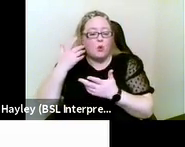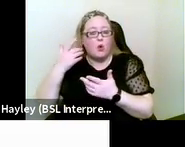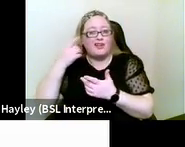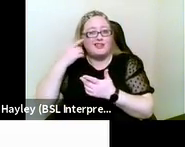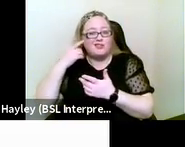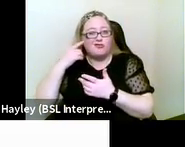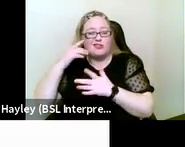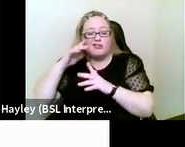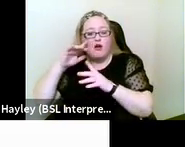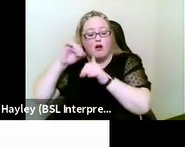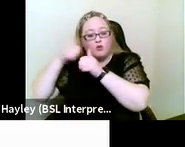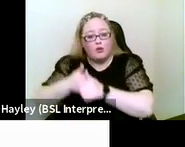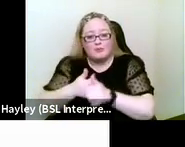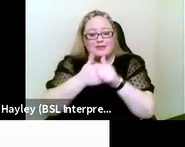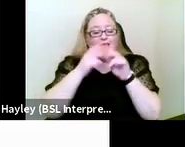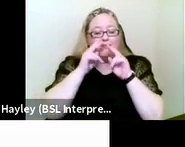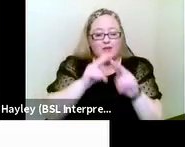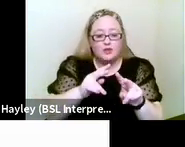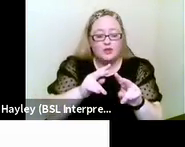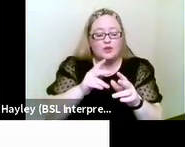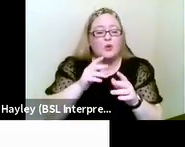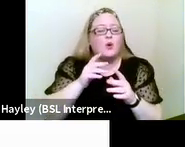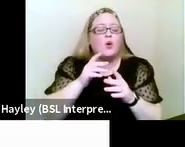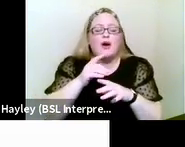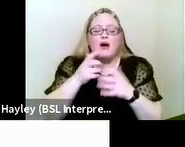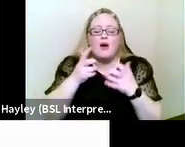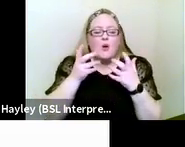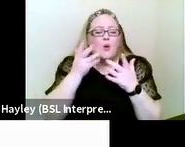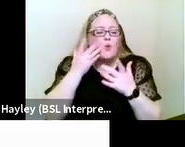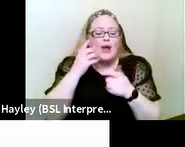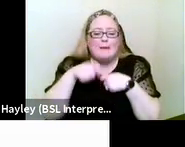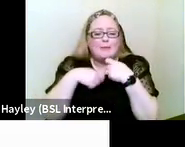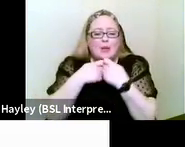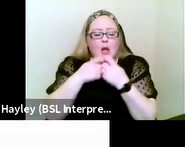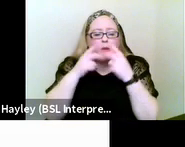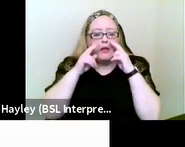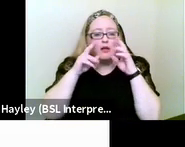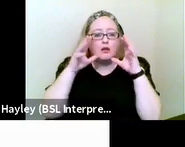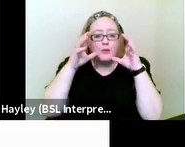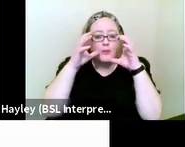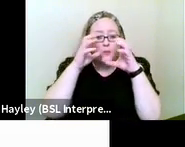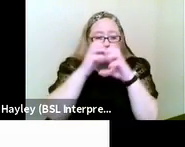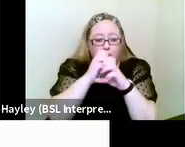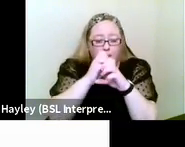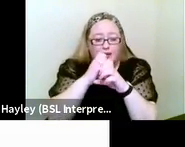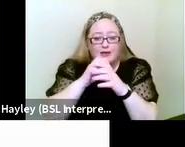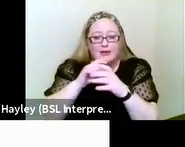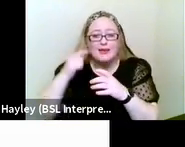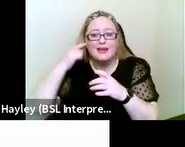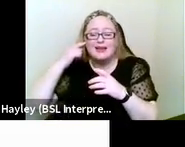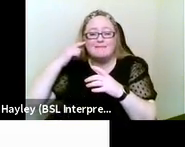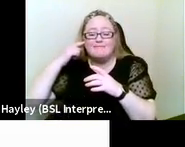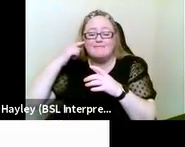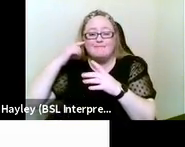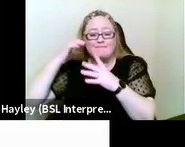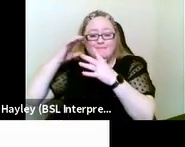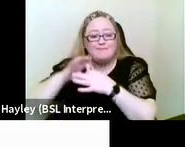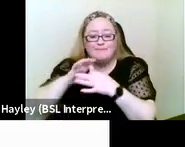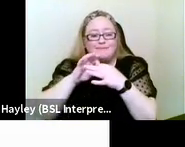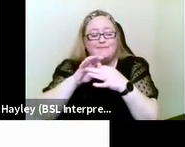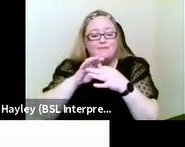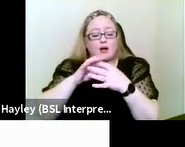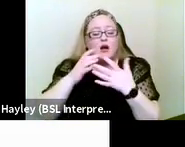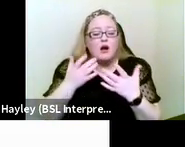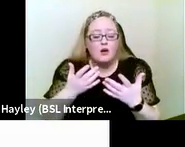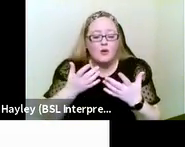that difficulty compensating happens? My own research identifies that it's not simply about the two impairments,